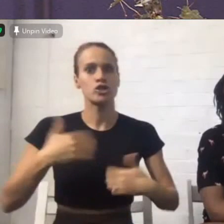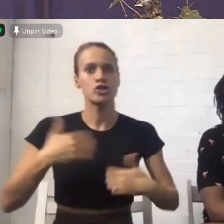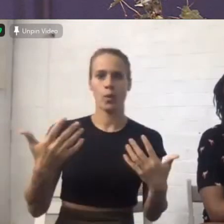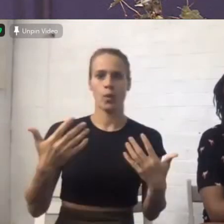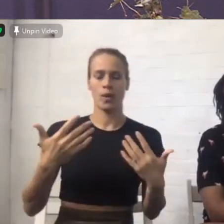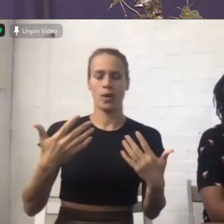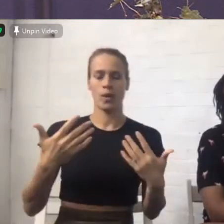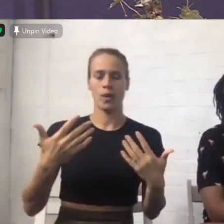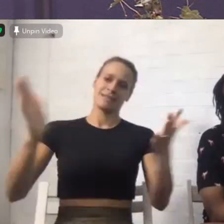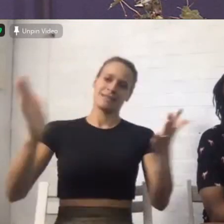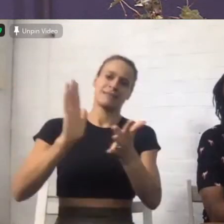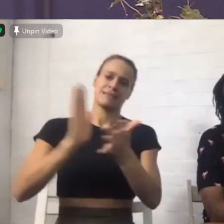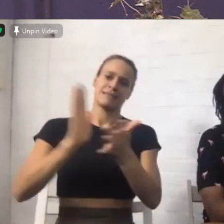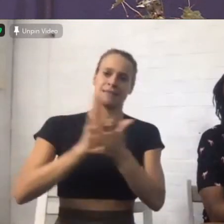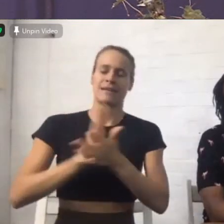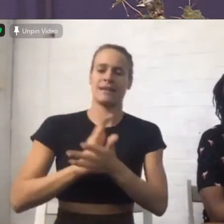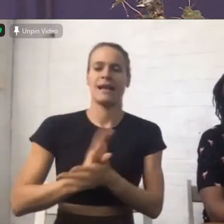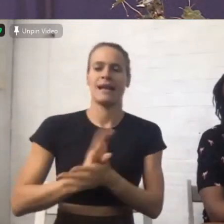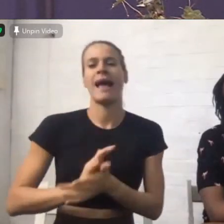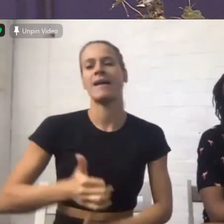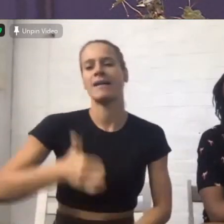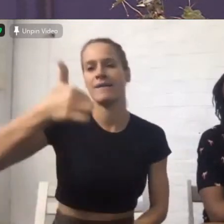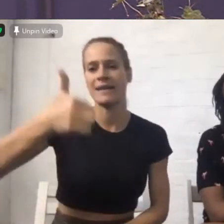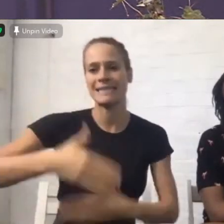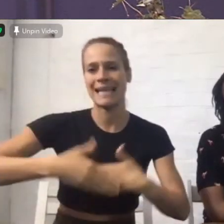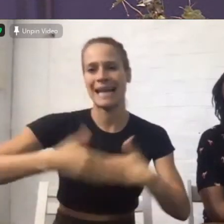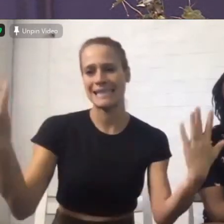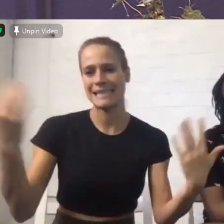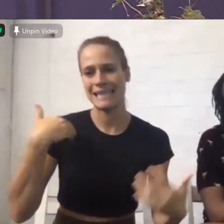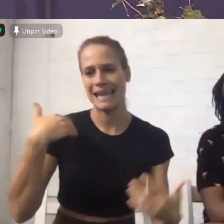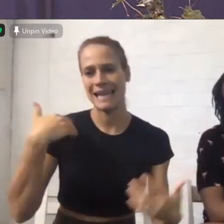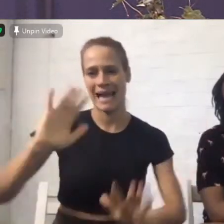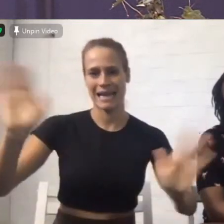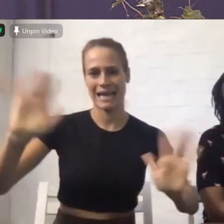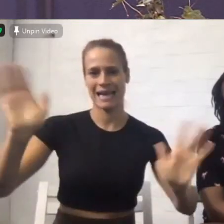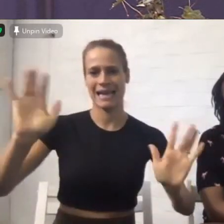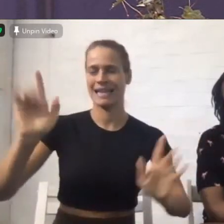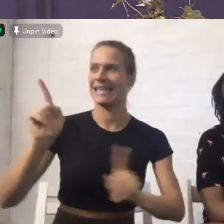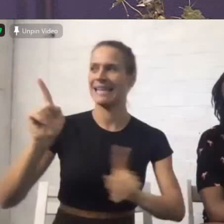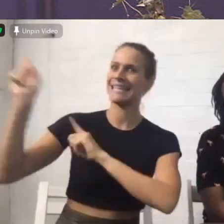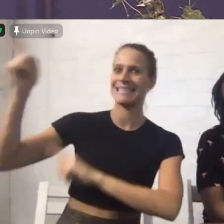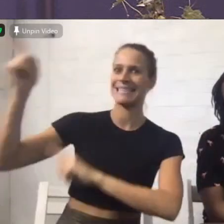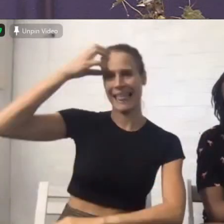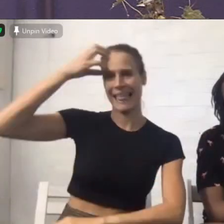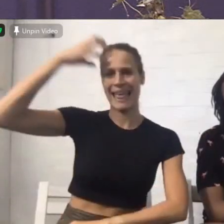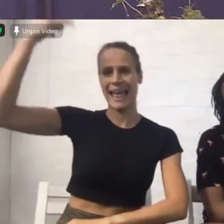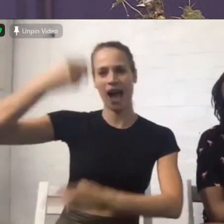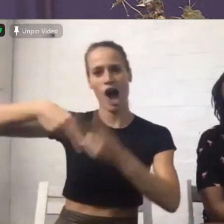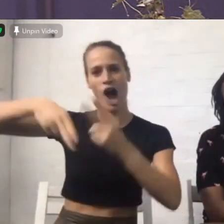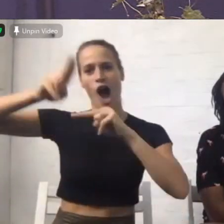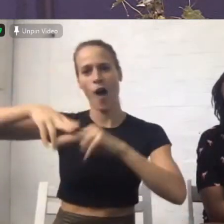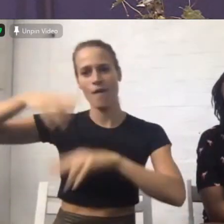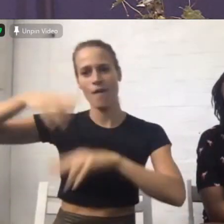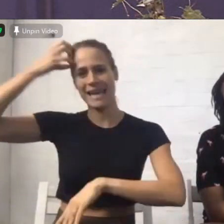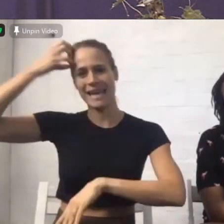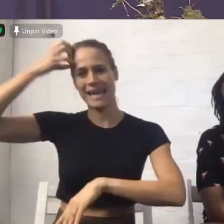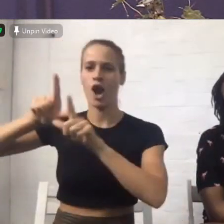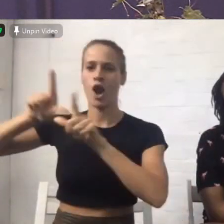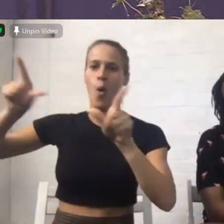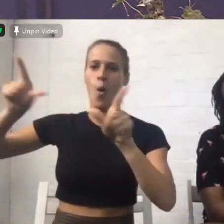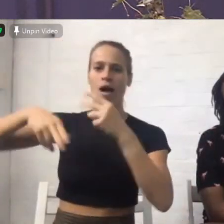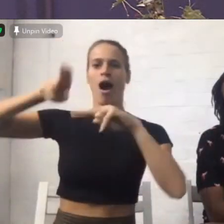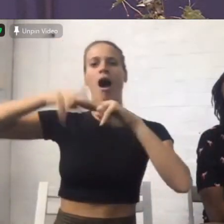clap shall we thank you amen he's the king of kings he's the lord of lords hallelujah